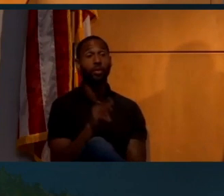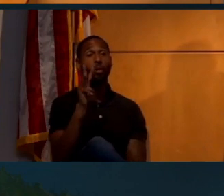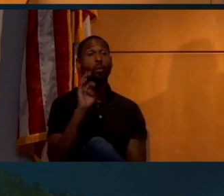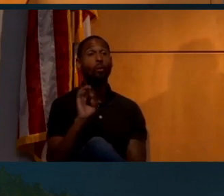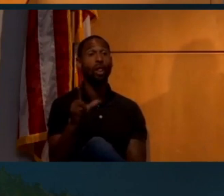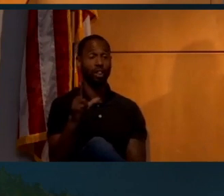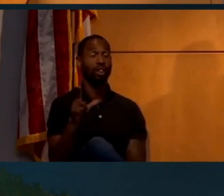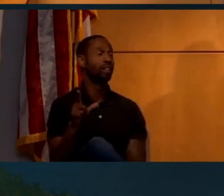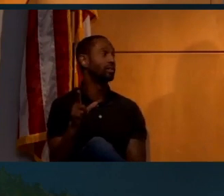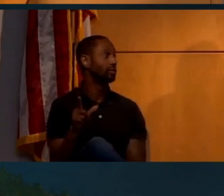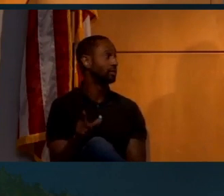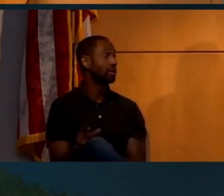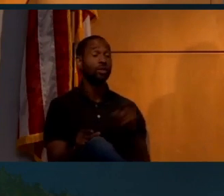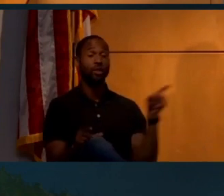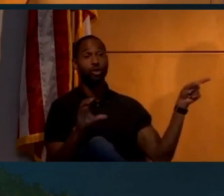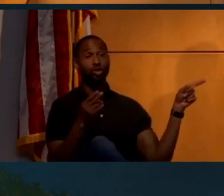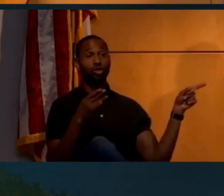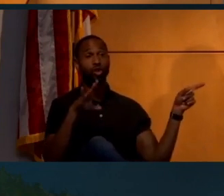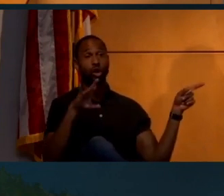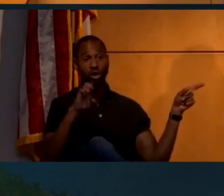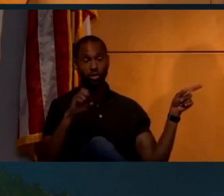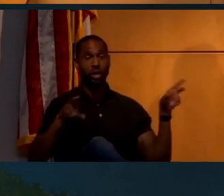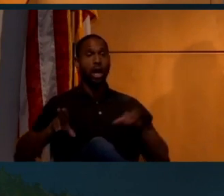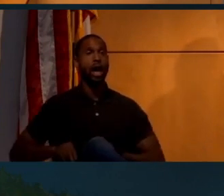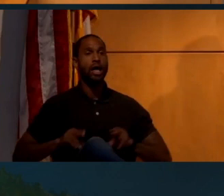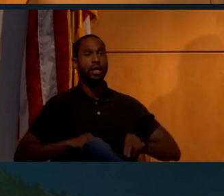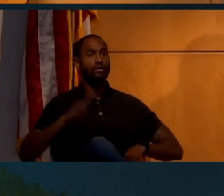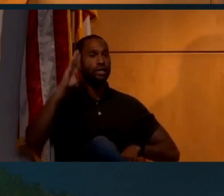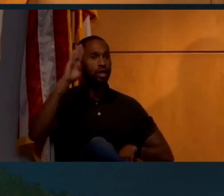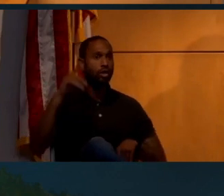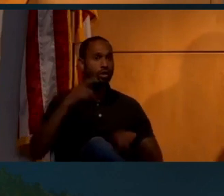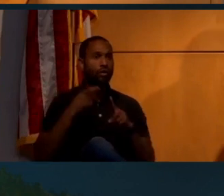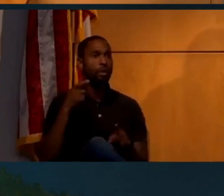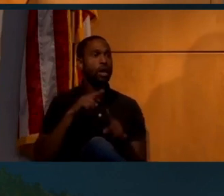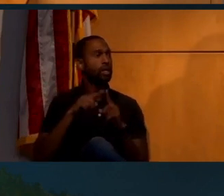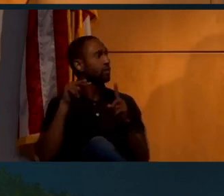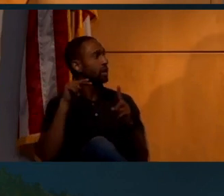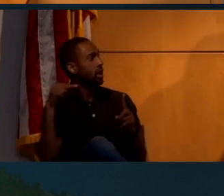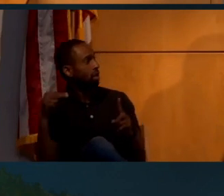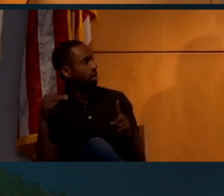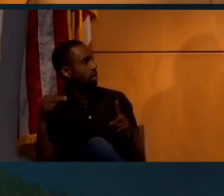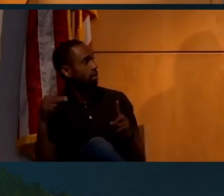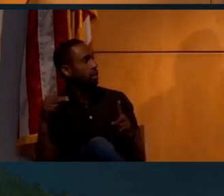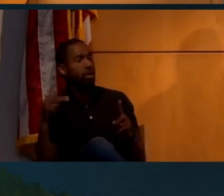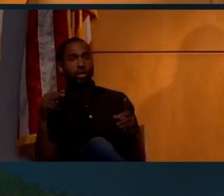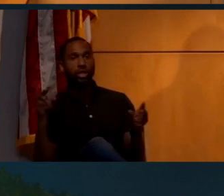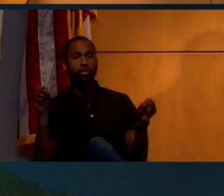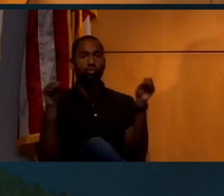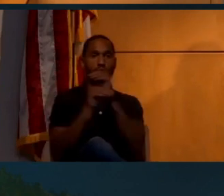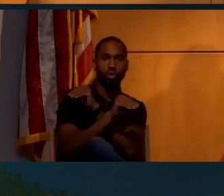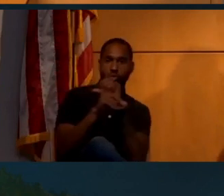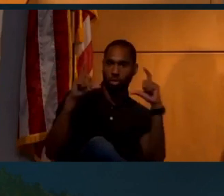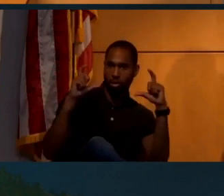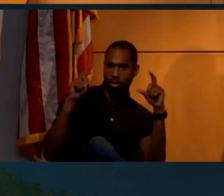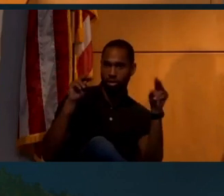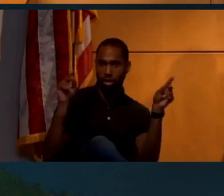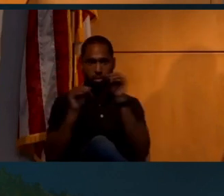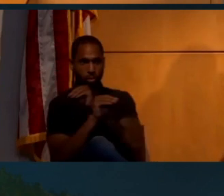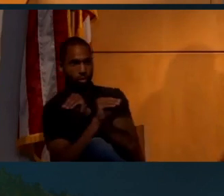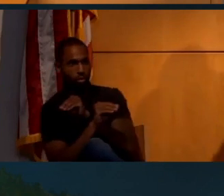Well, there is Charlie Duke doing a saluting from a slightly different angle. They swapped cameras and